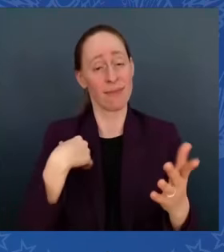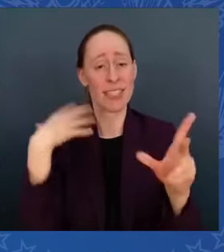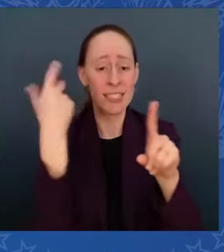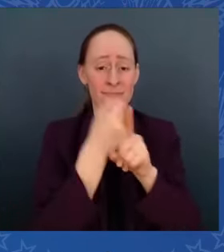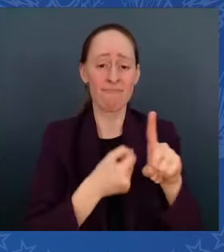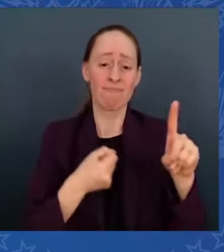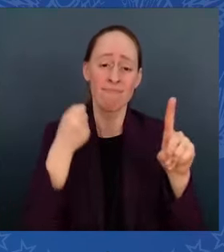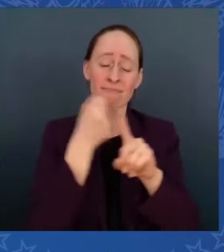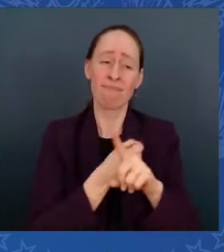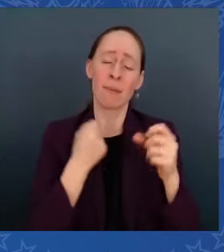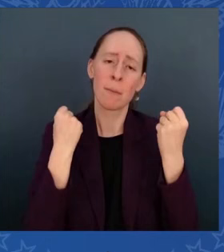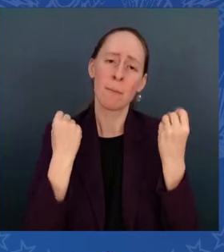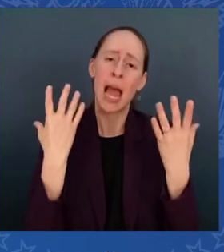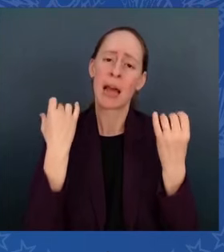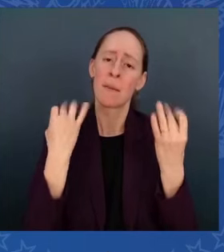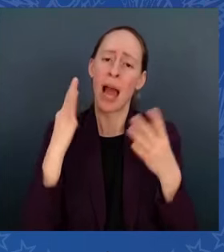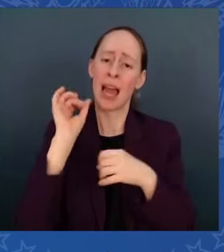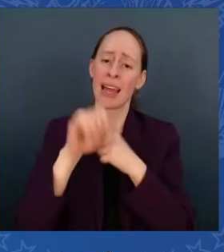I'm a little bit older.